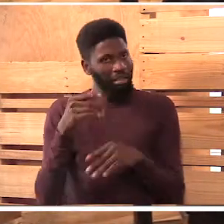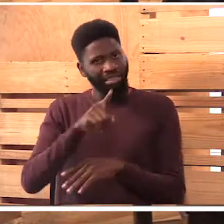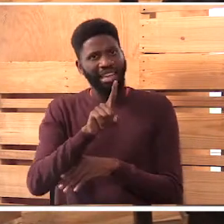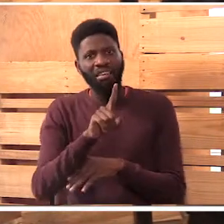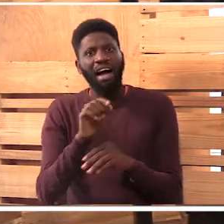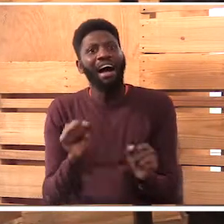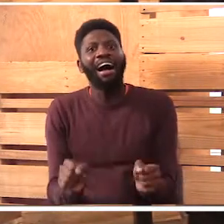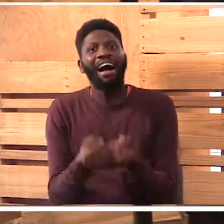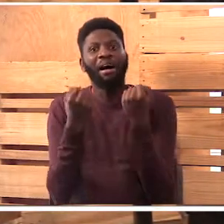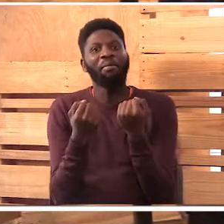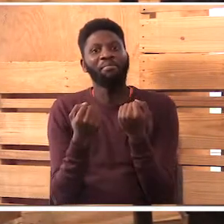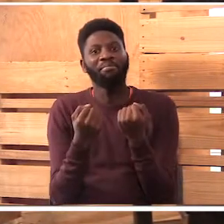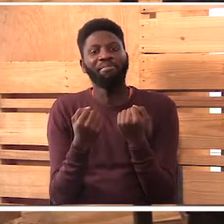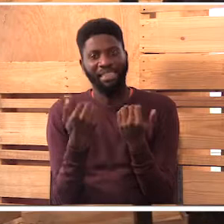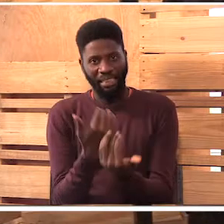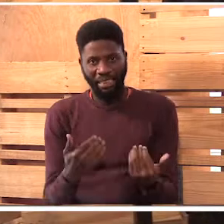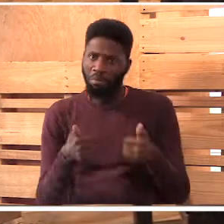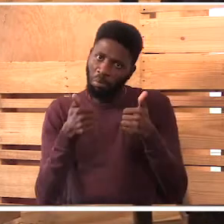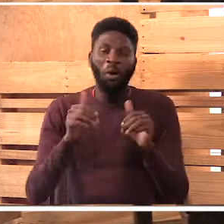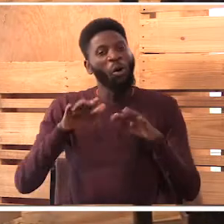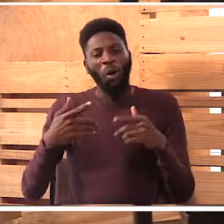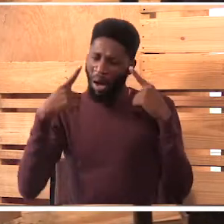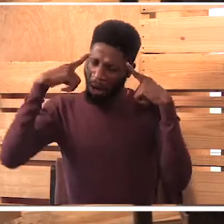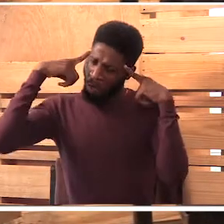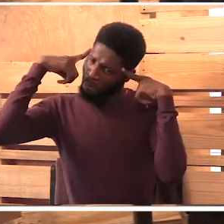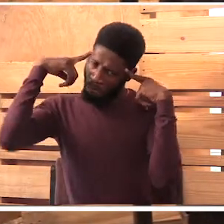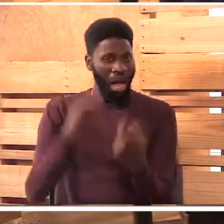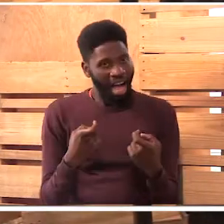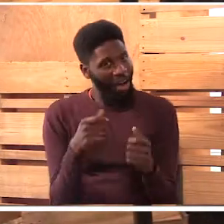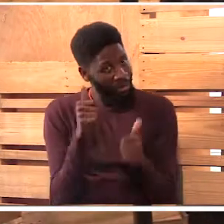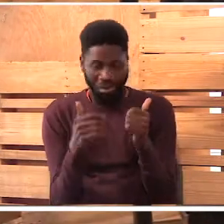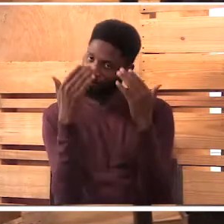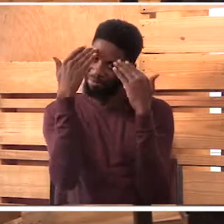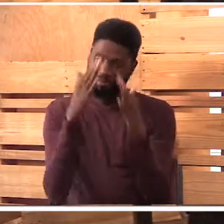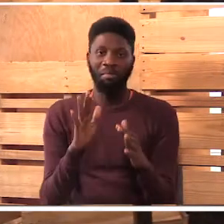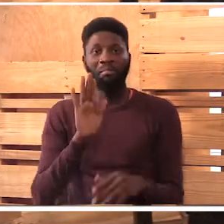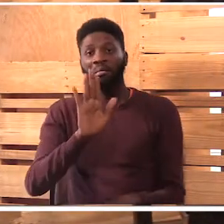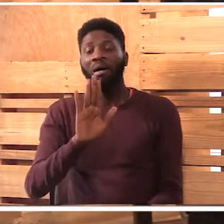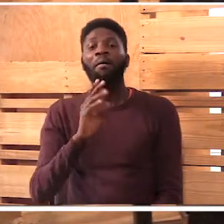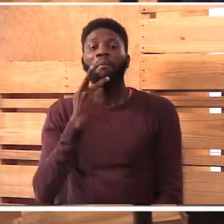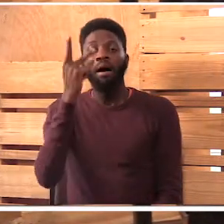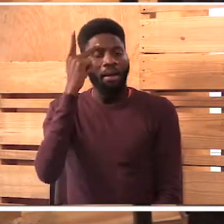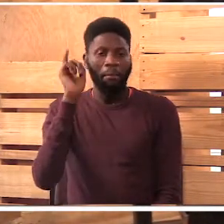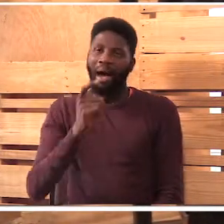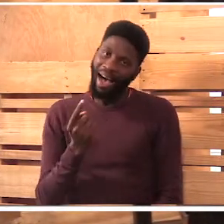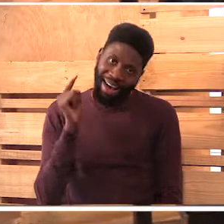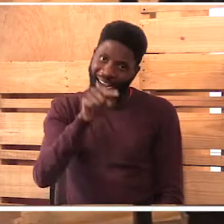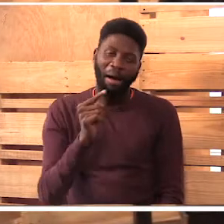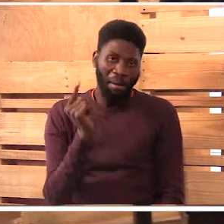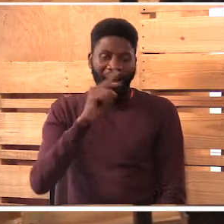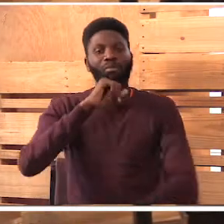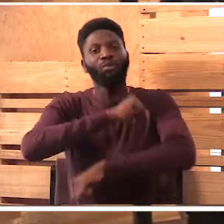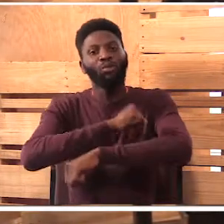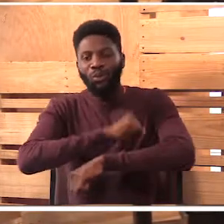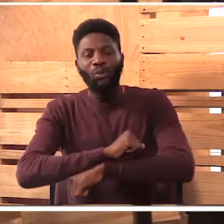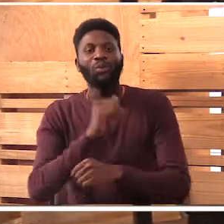those good children or the naughty ones that are their dad or their moms have to be called to school ones to come